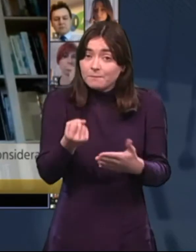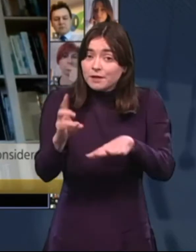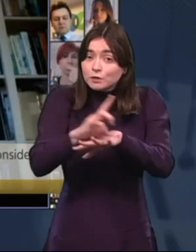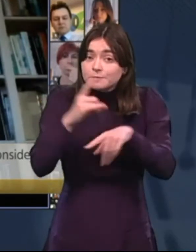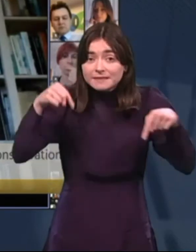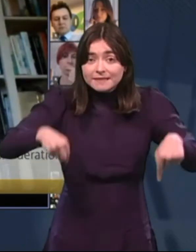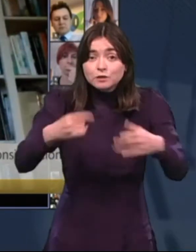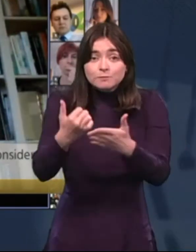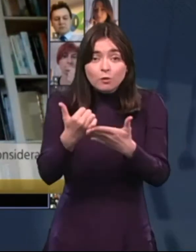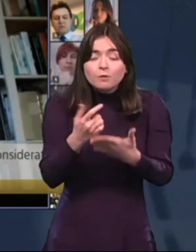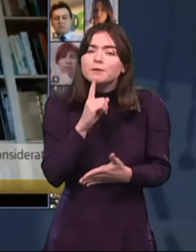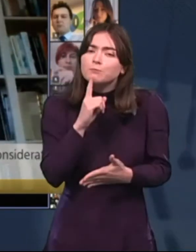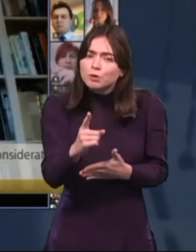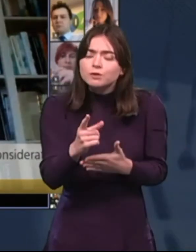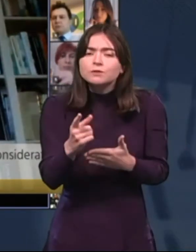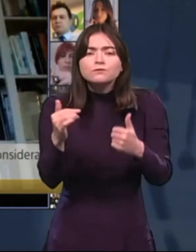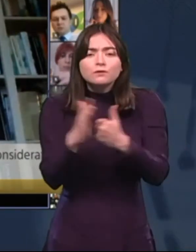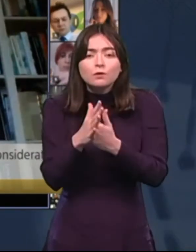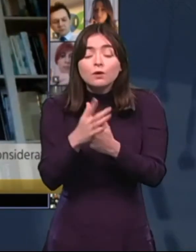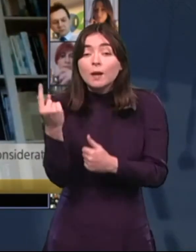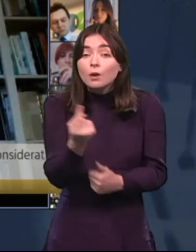But for lone parents,